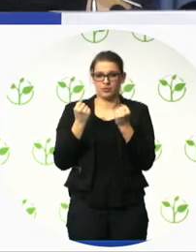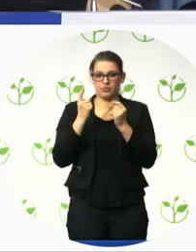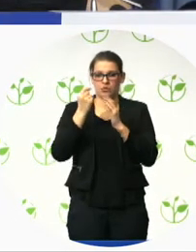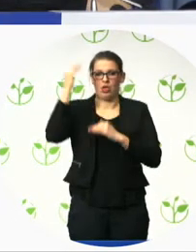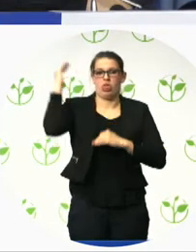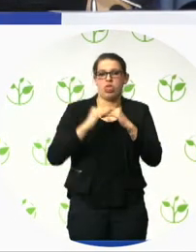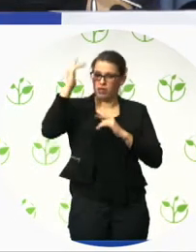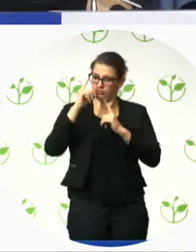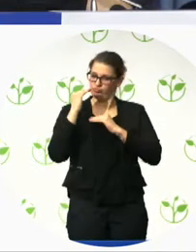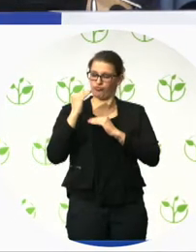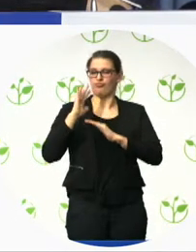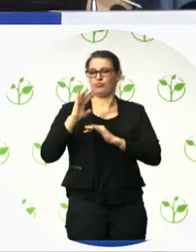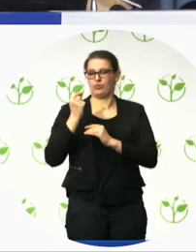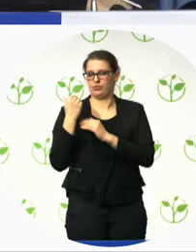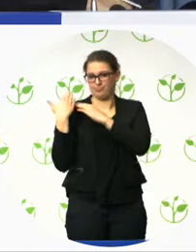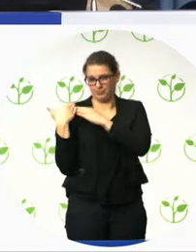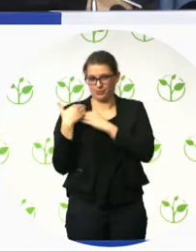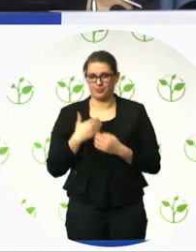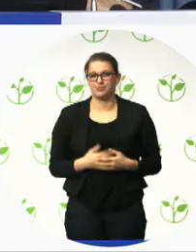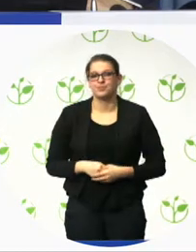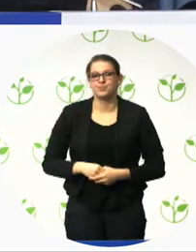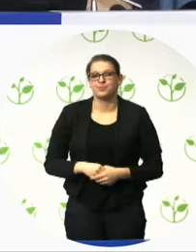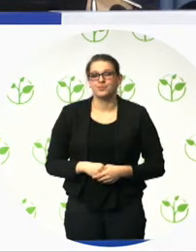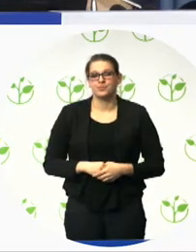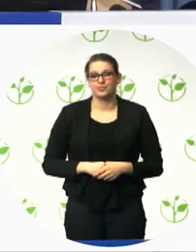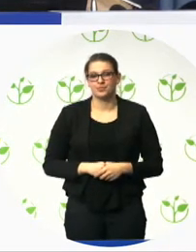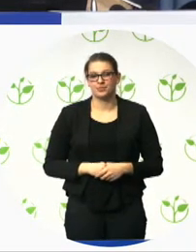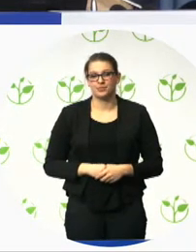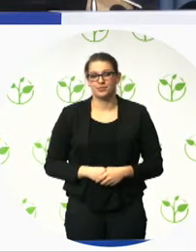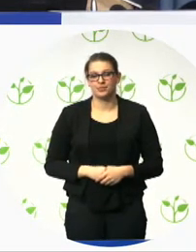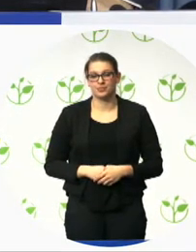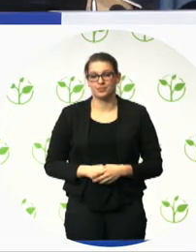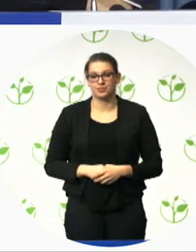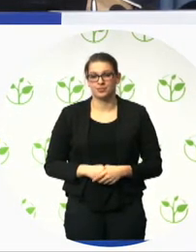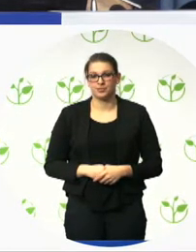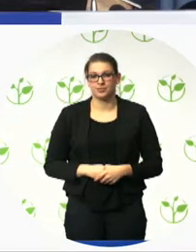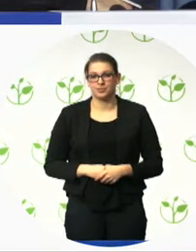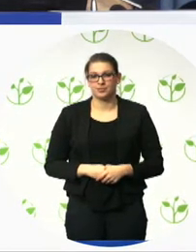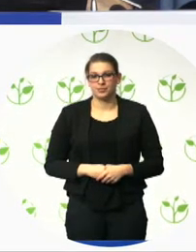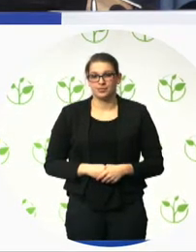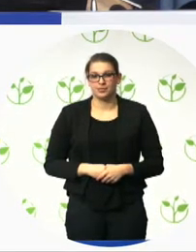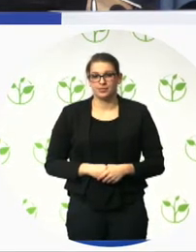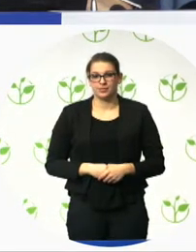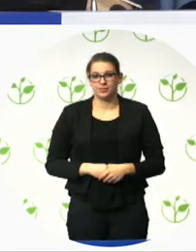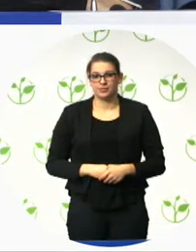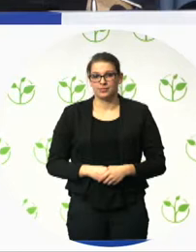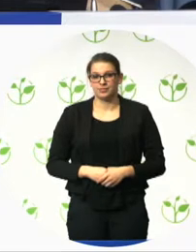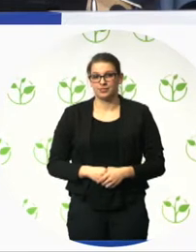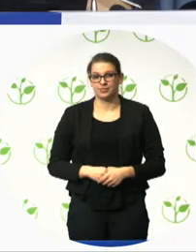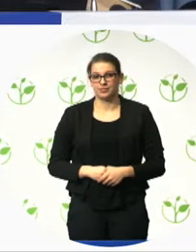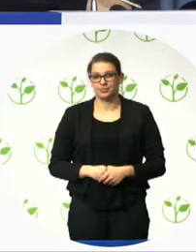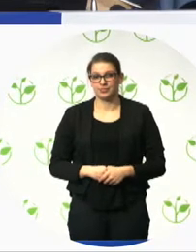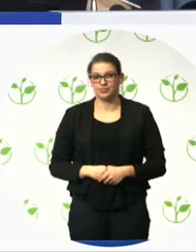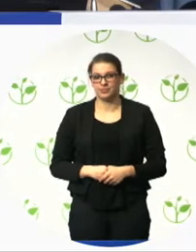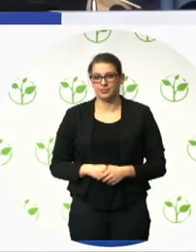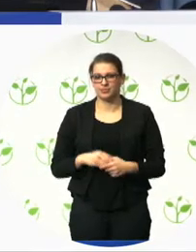Our challenges were the same as a lot of organisations. We were in old buildings and we needed to improve things. We could see there was